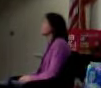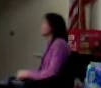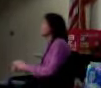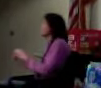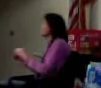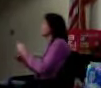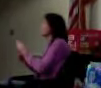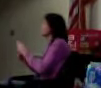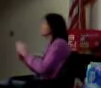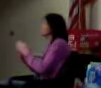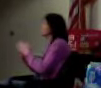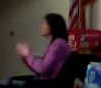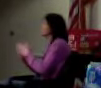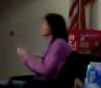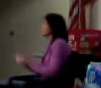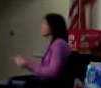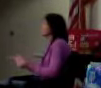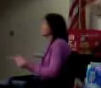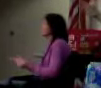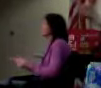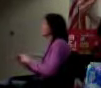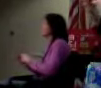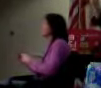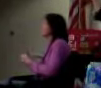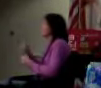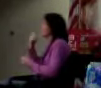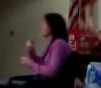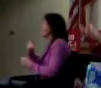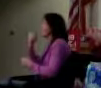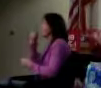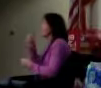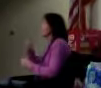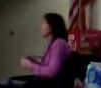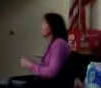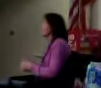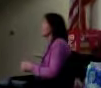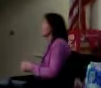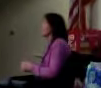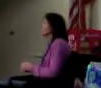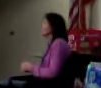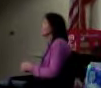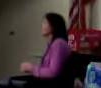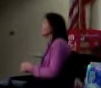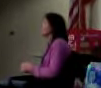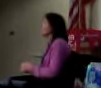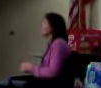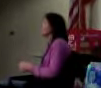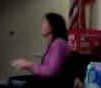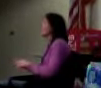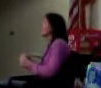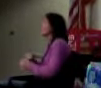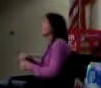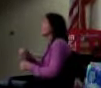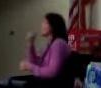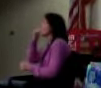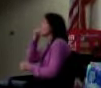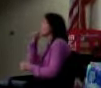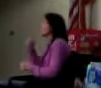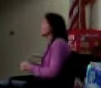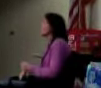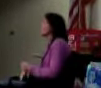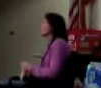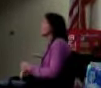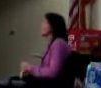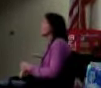Common, universal, shared themes. That's what you start looking for when you're looking across things like the video you're going to be looking at. How many of you think they have such a